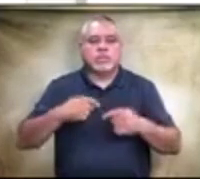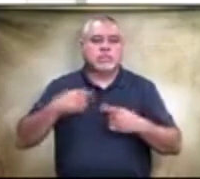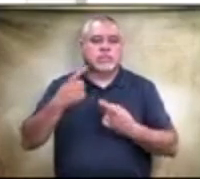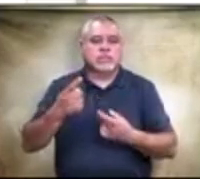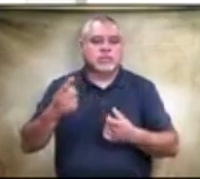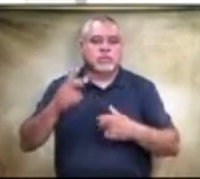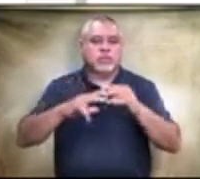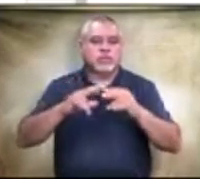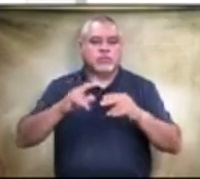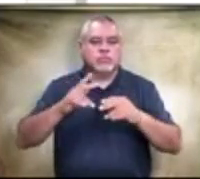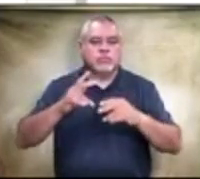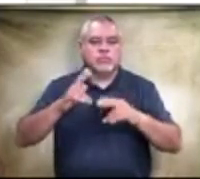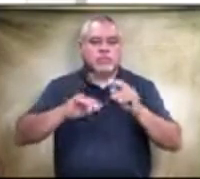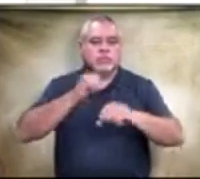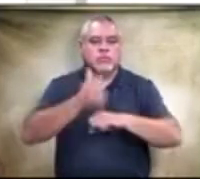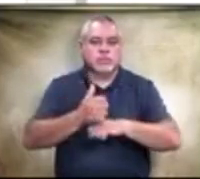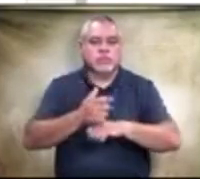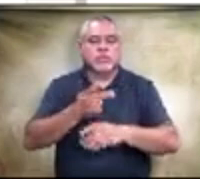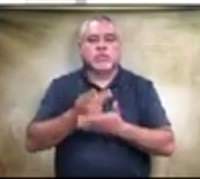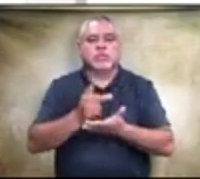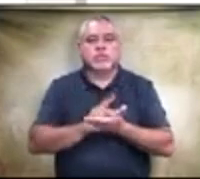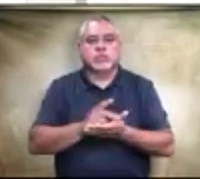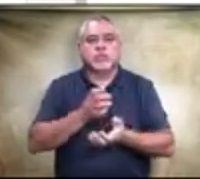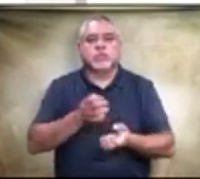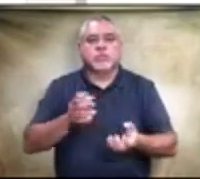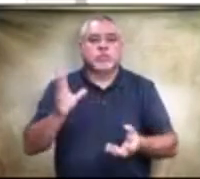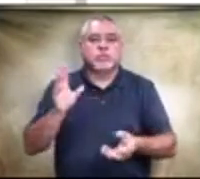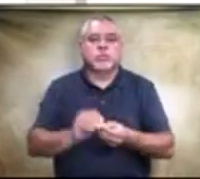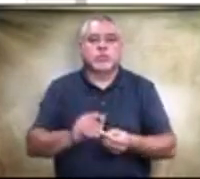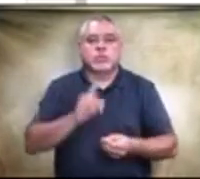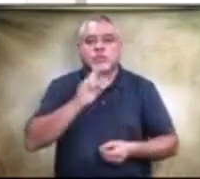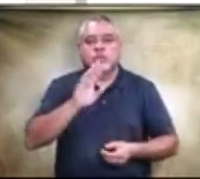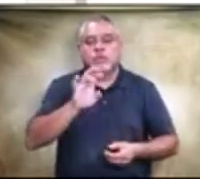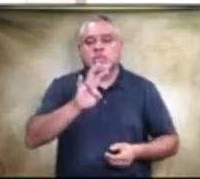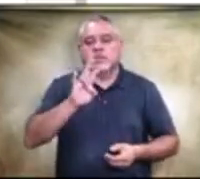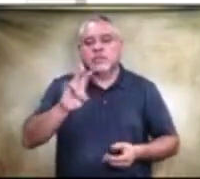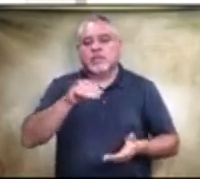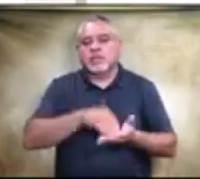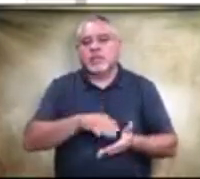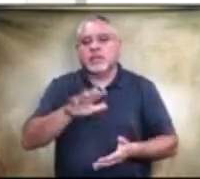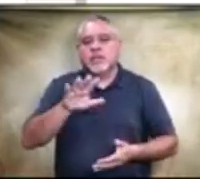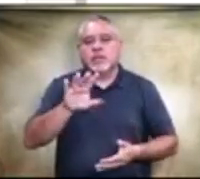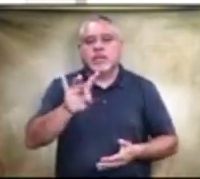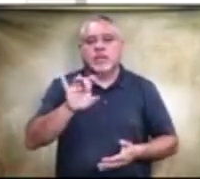The kitchen equipment total is $477,852